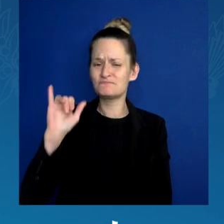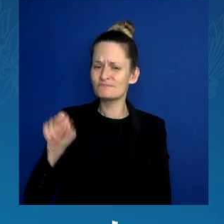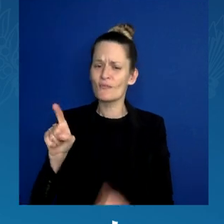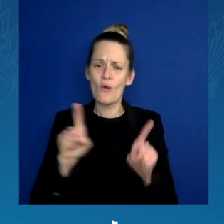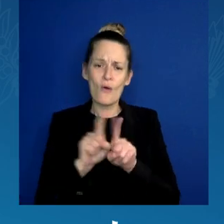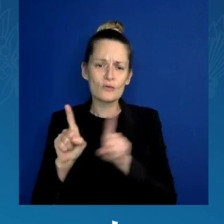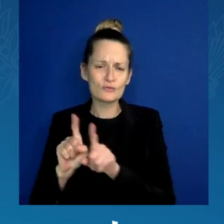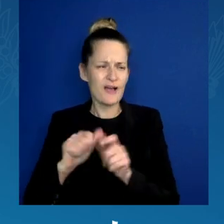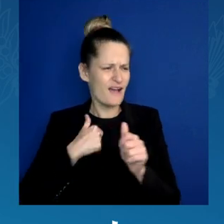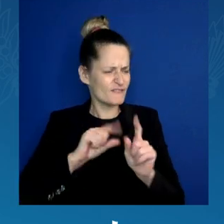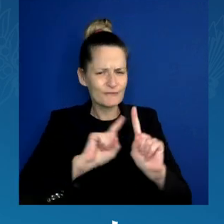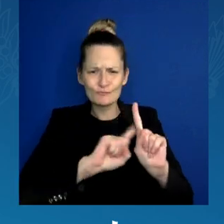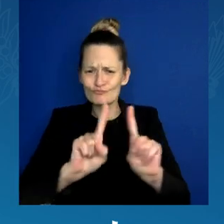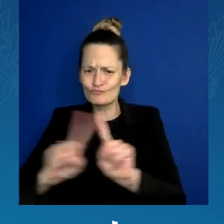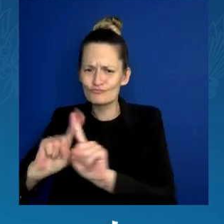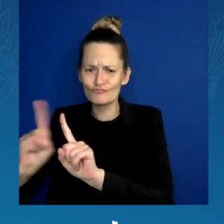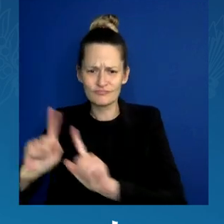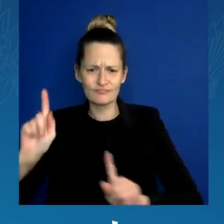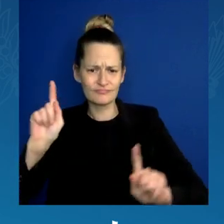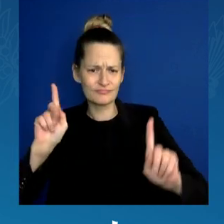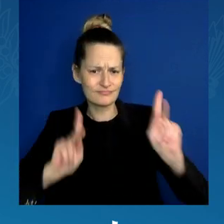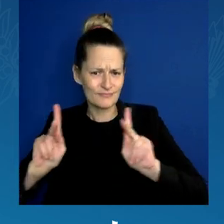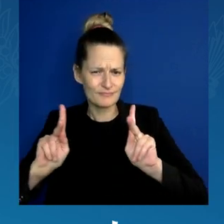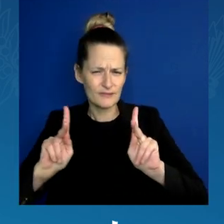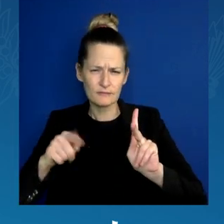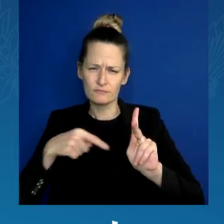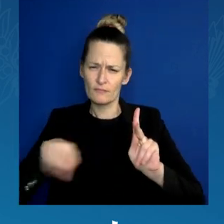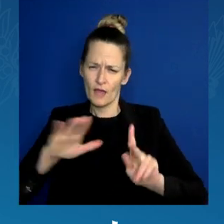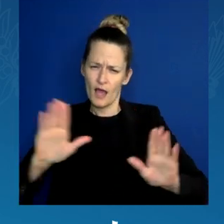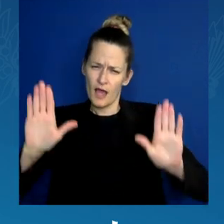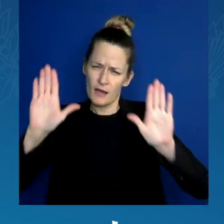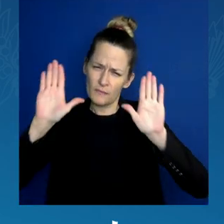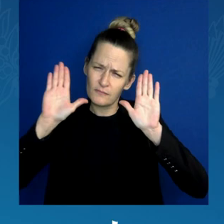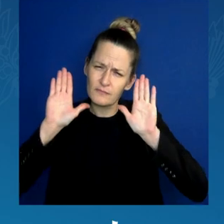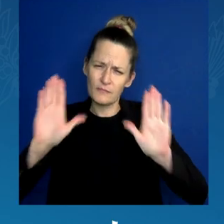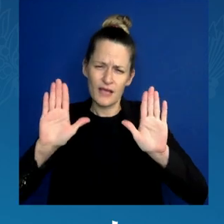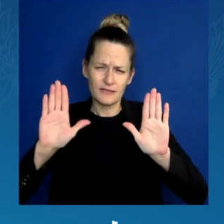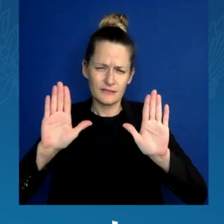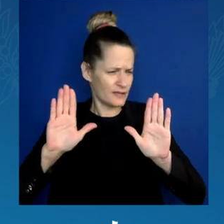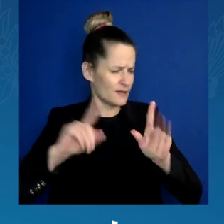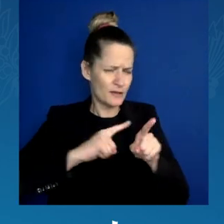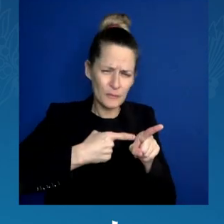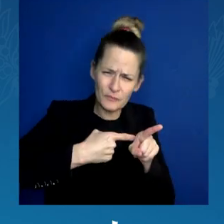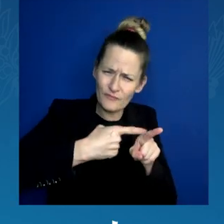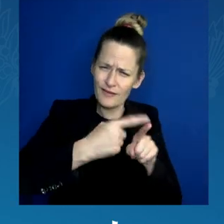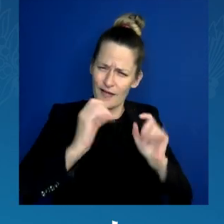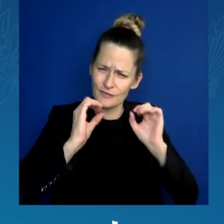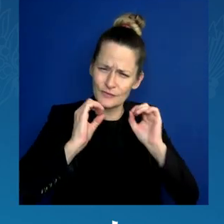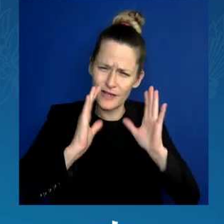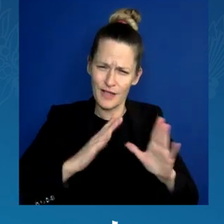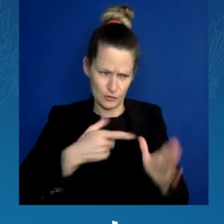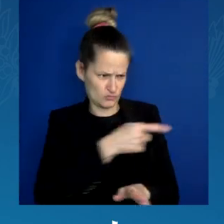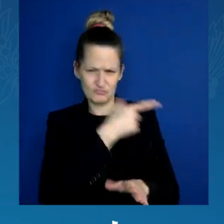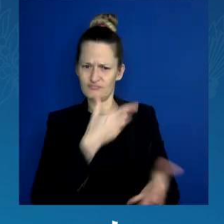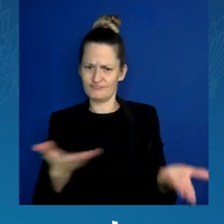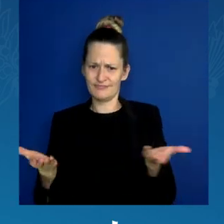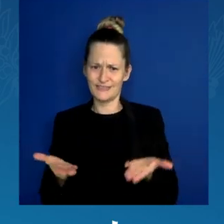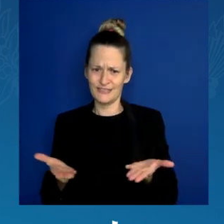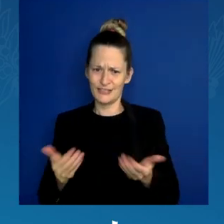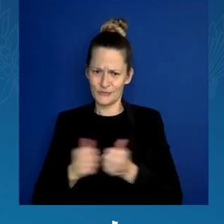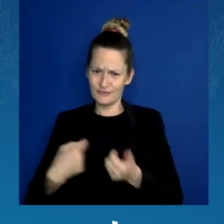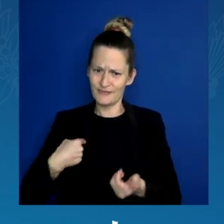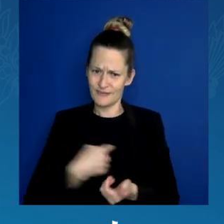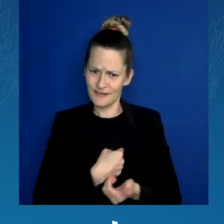education professionals who are here today, who serve all of our people. I want to, in